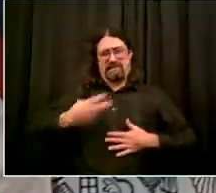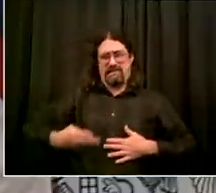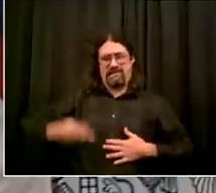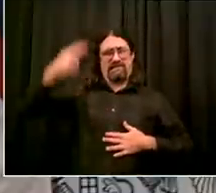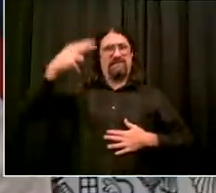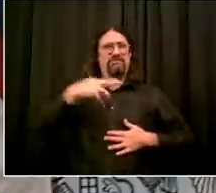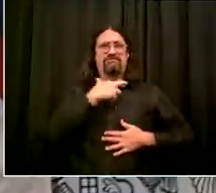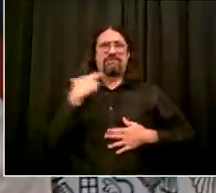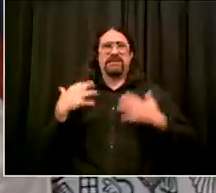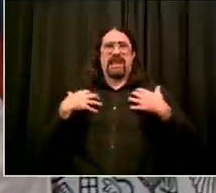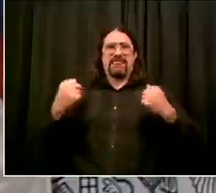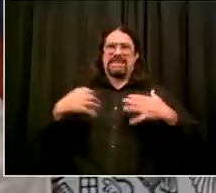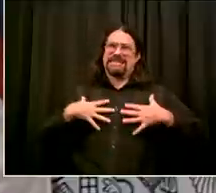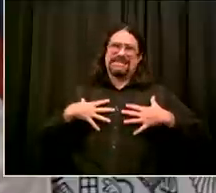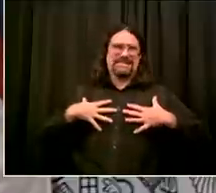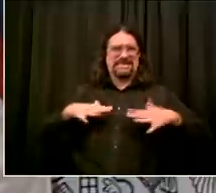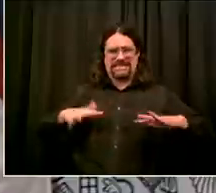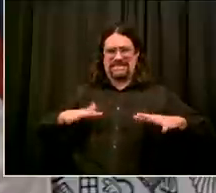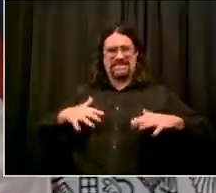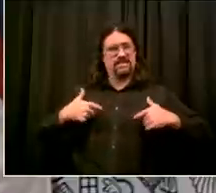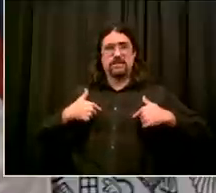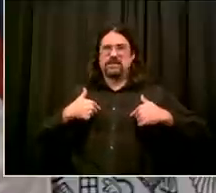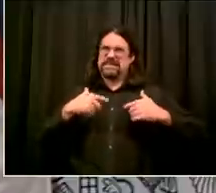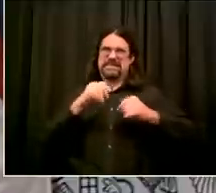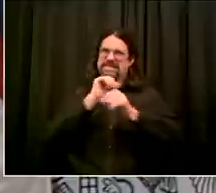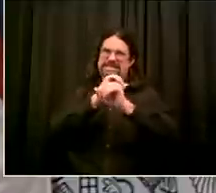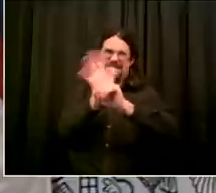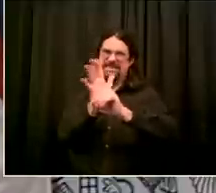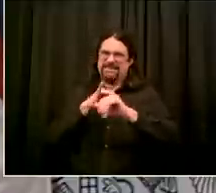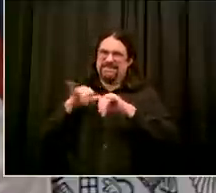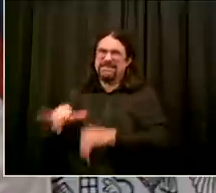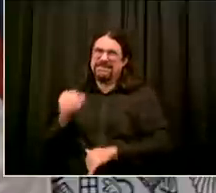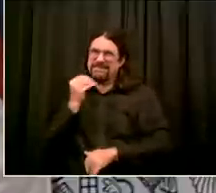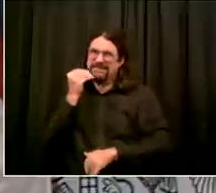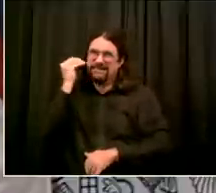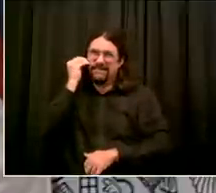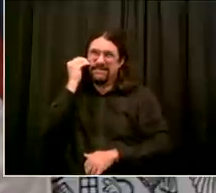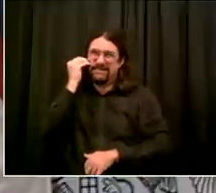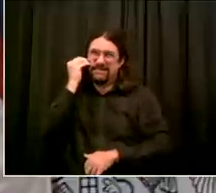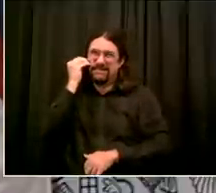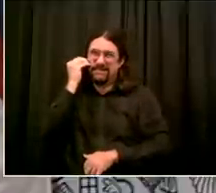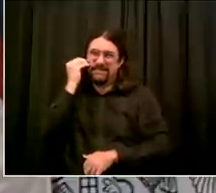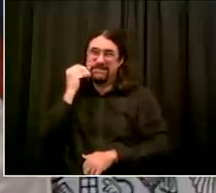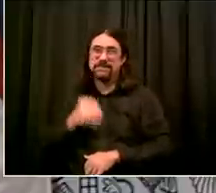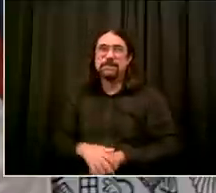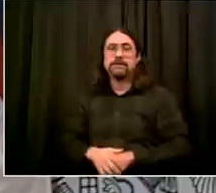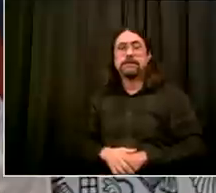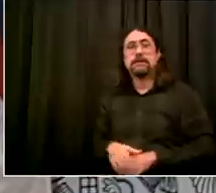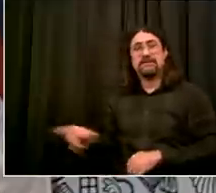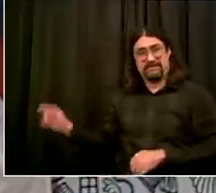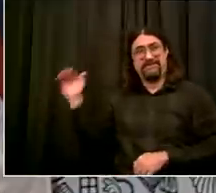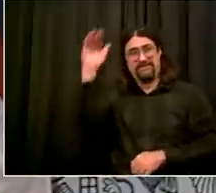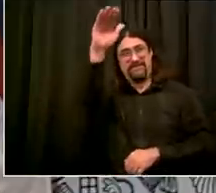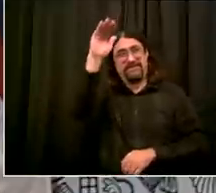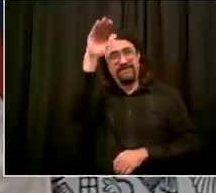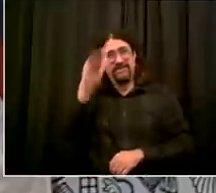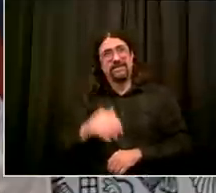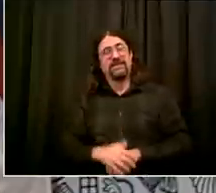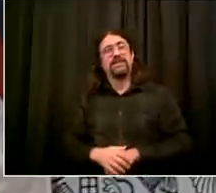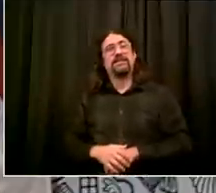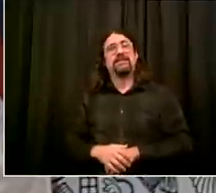sick and and subsequently died from covet i think about a week and a half later um within two weeks about